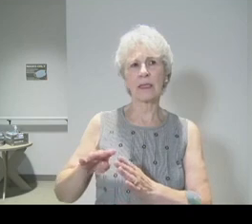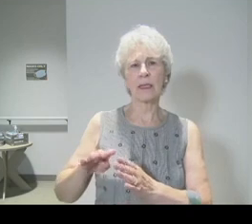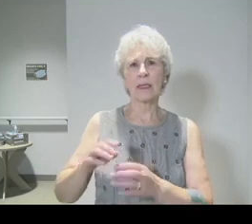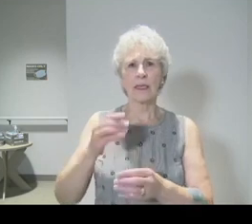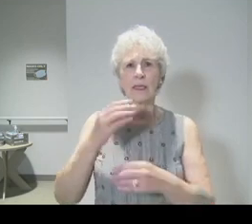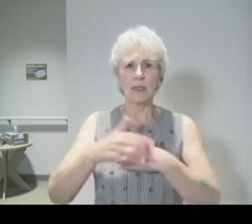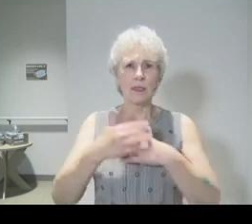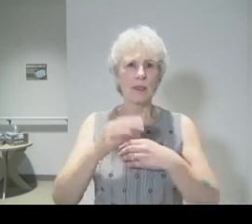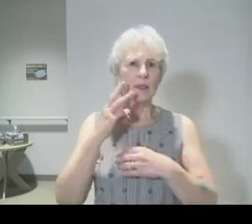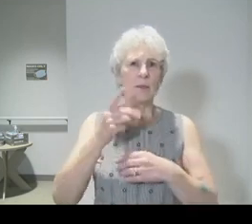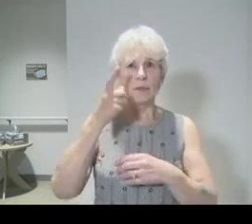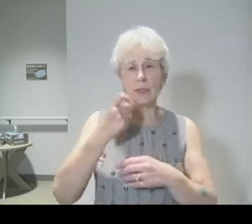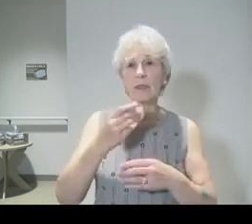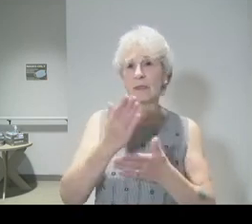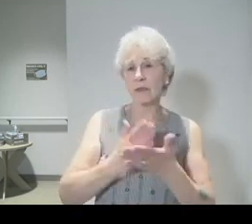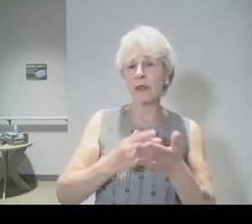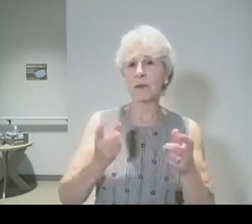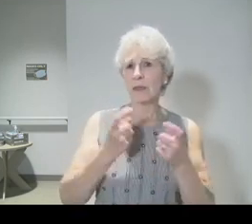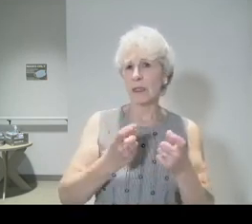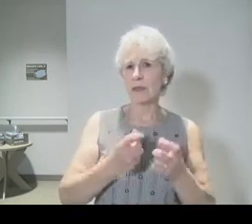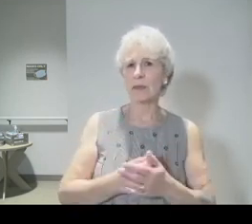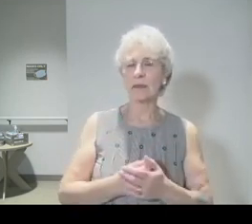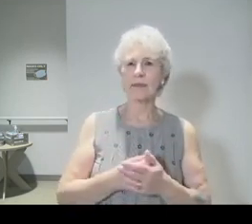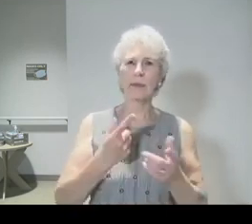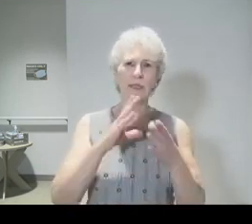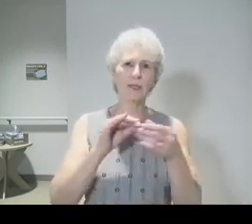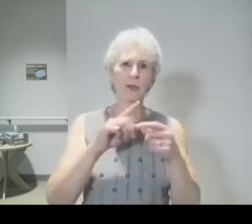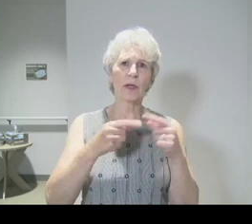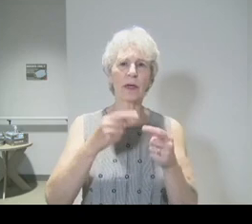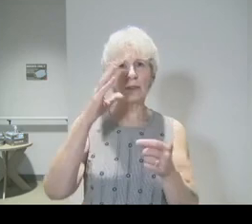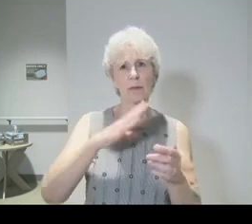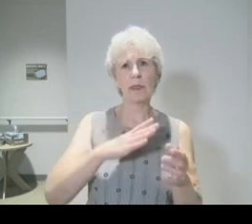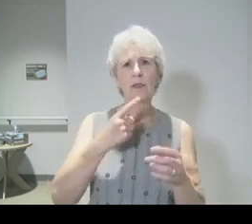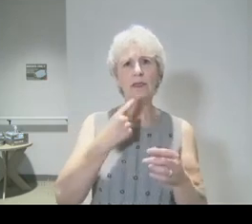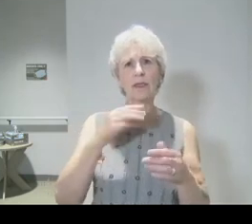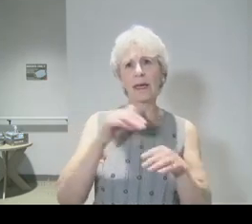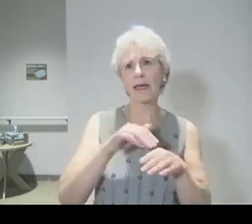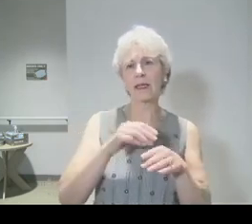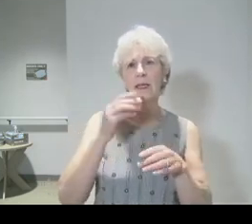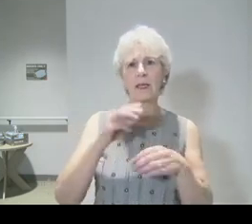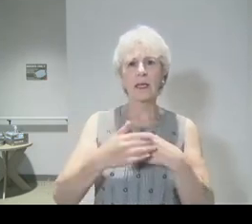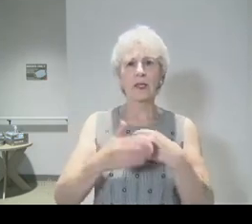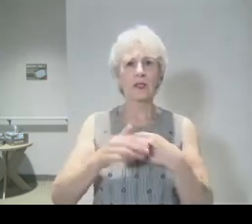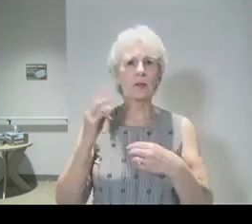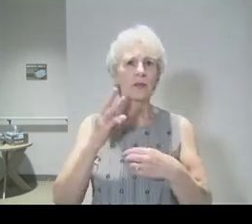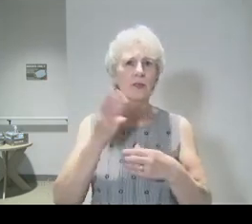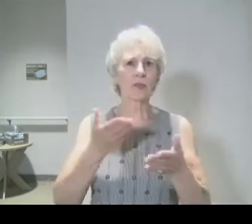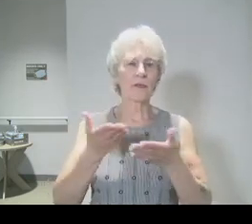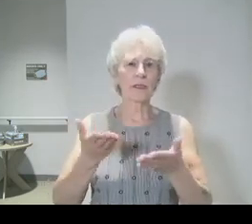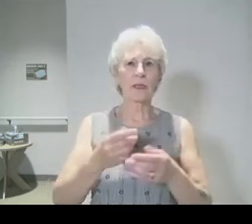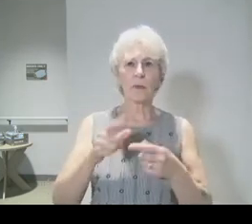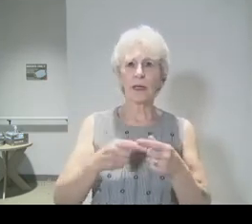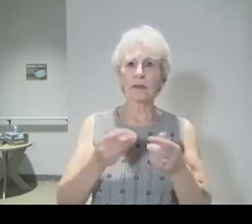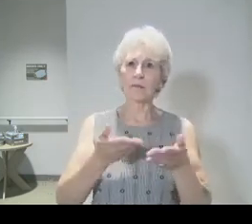John Duncan was a prominent Scottish theologian and once at a communion service held in Scotland. When the